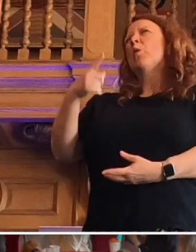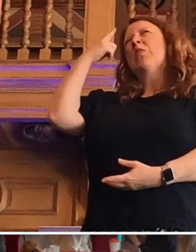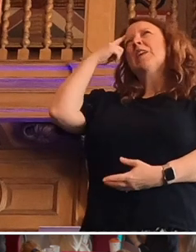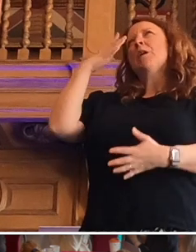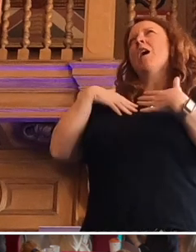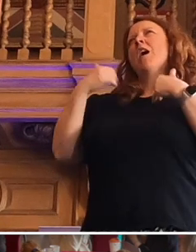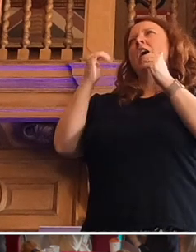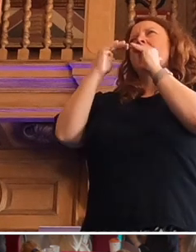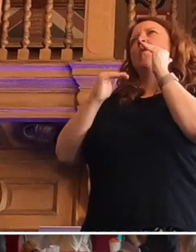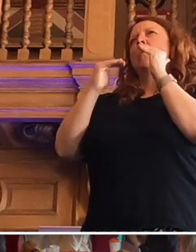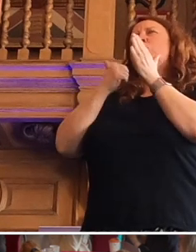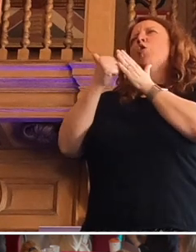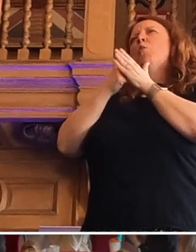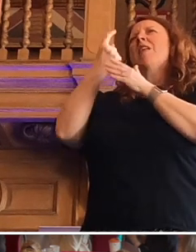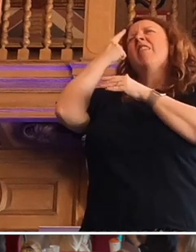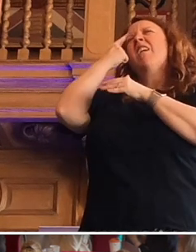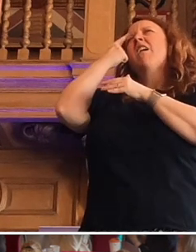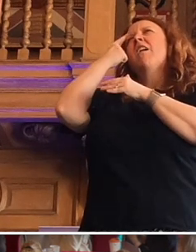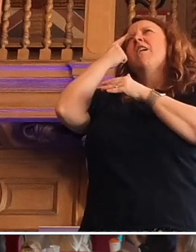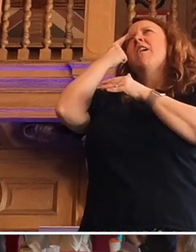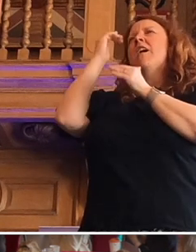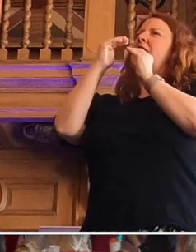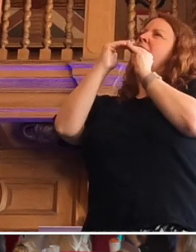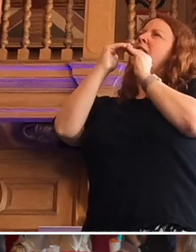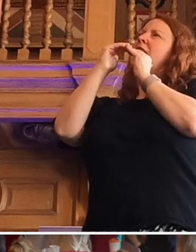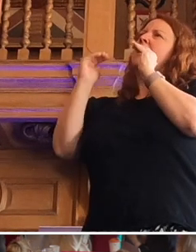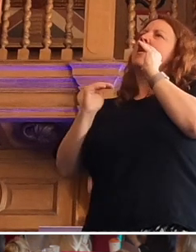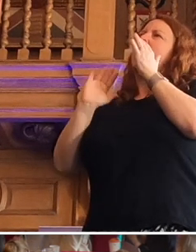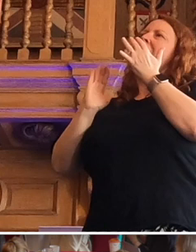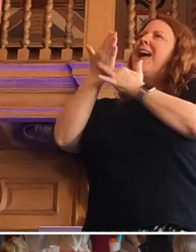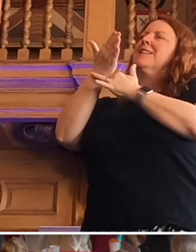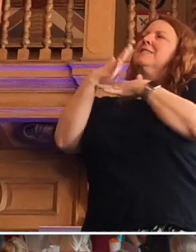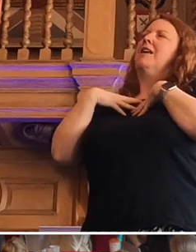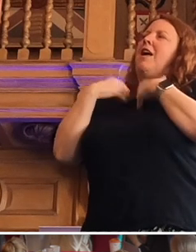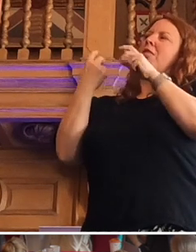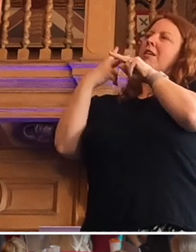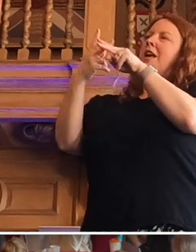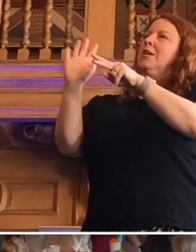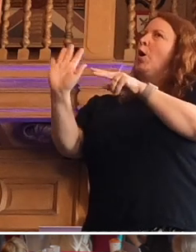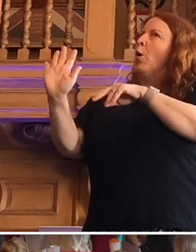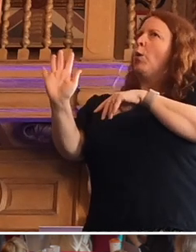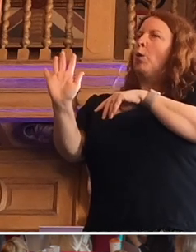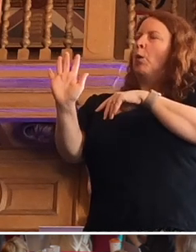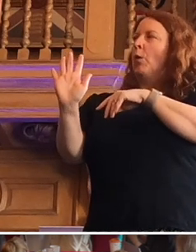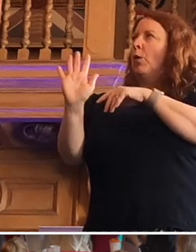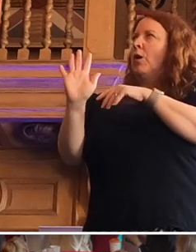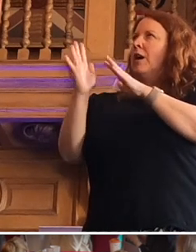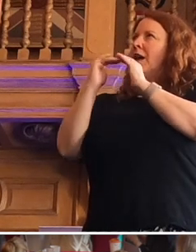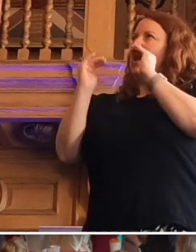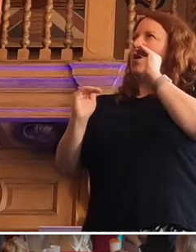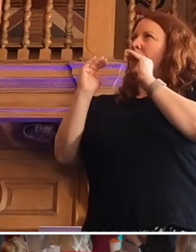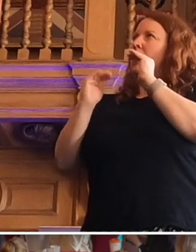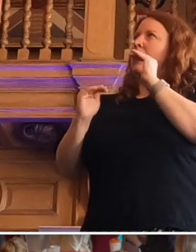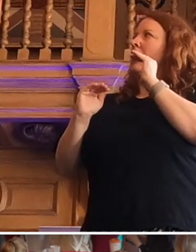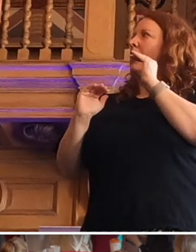inequalities, you must be talking about inequalities in access to health care. No, we're not. Inequalities